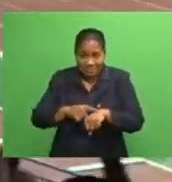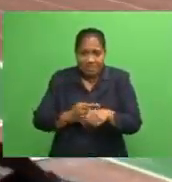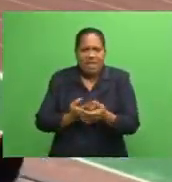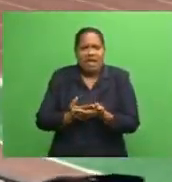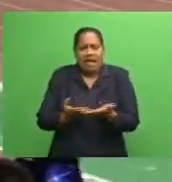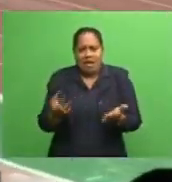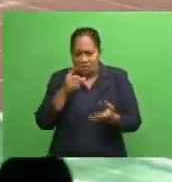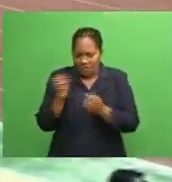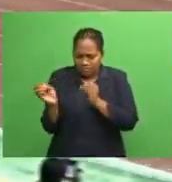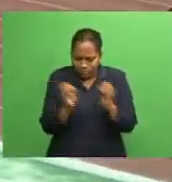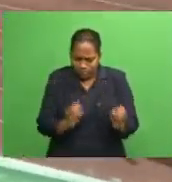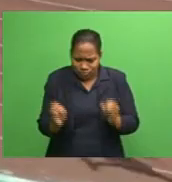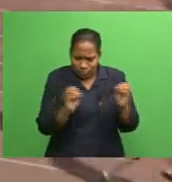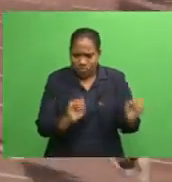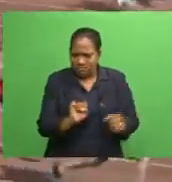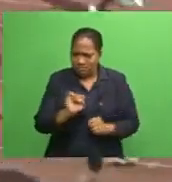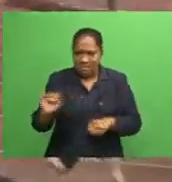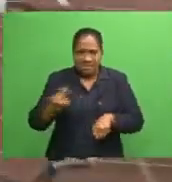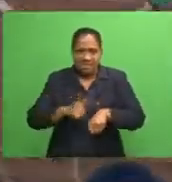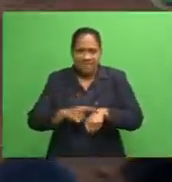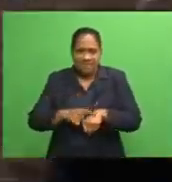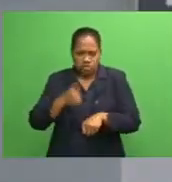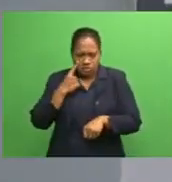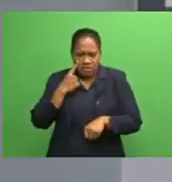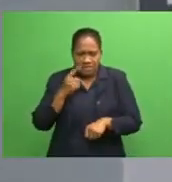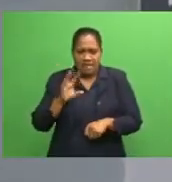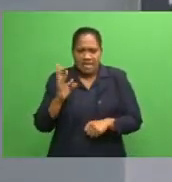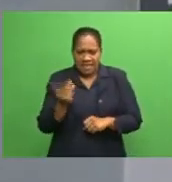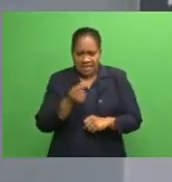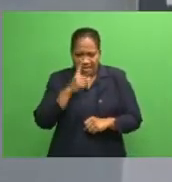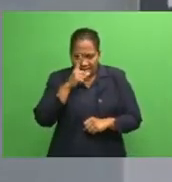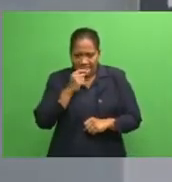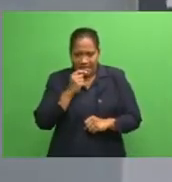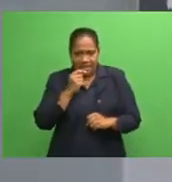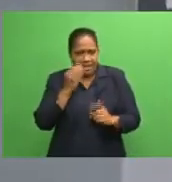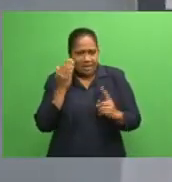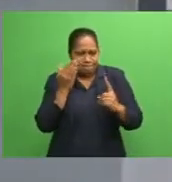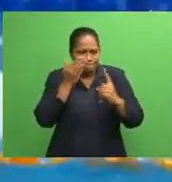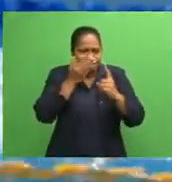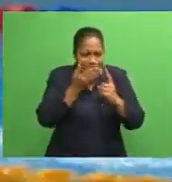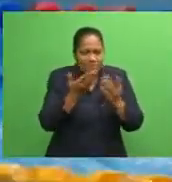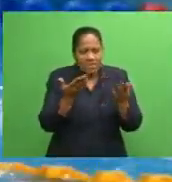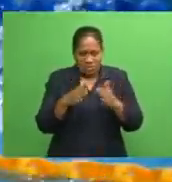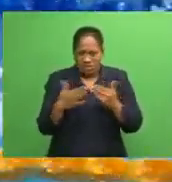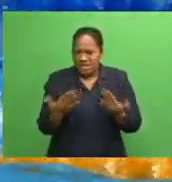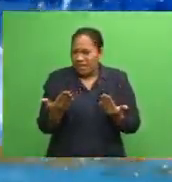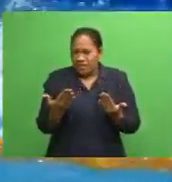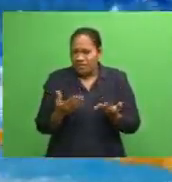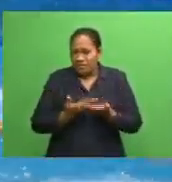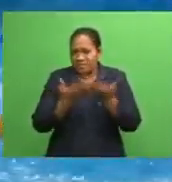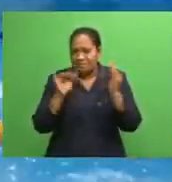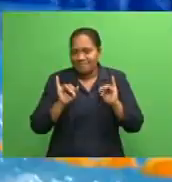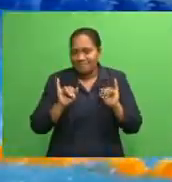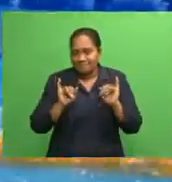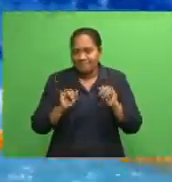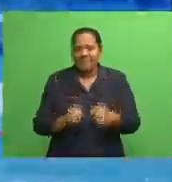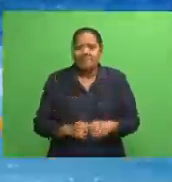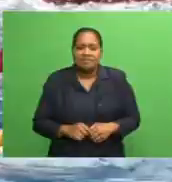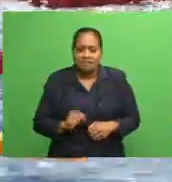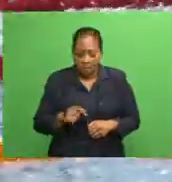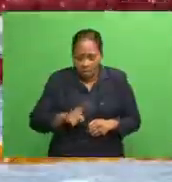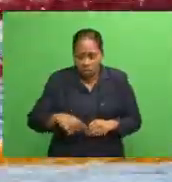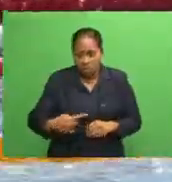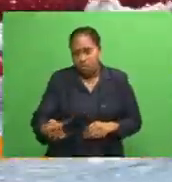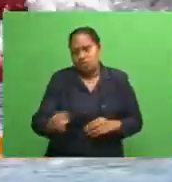can organize their timeline to see that they hit their target of Tokyo is a big issue of the non-world. This will continue to be a problem